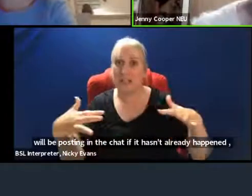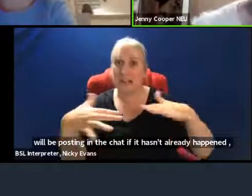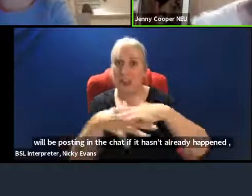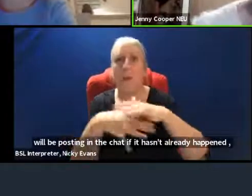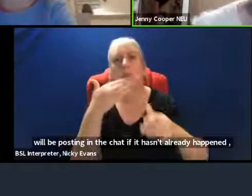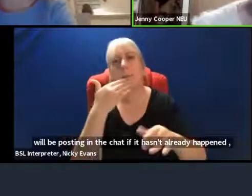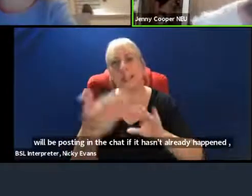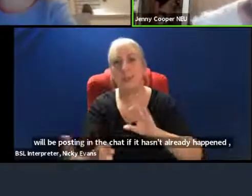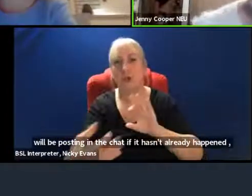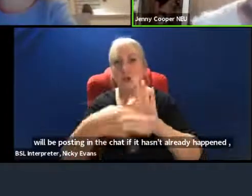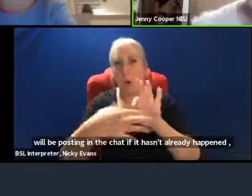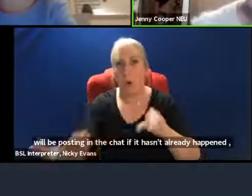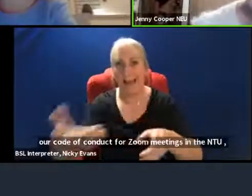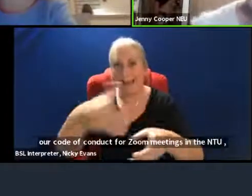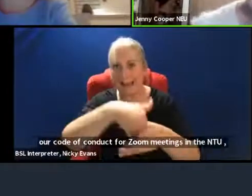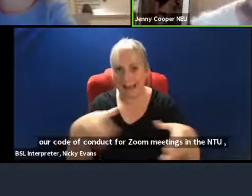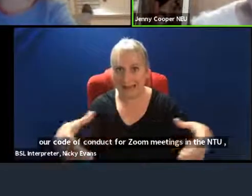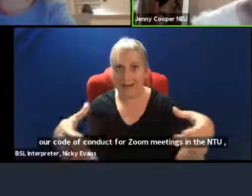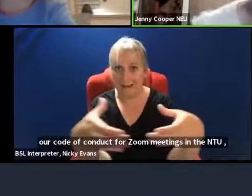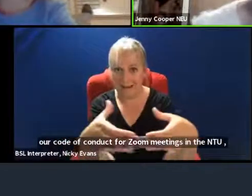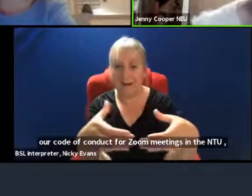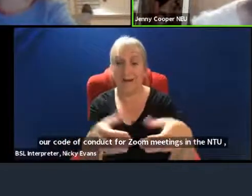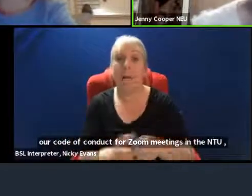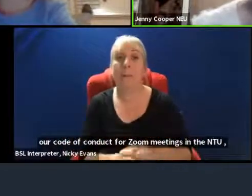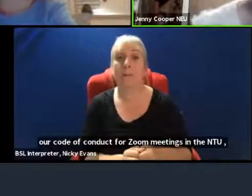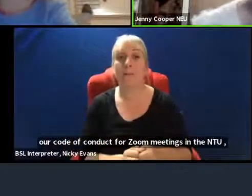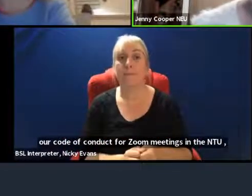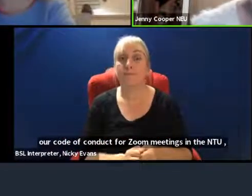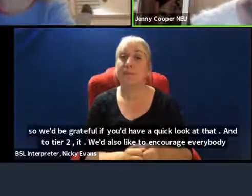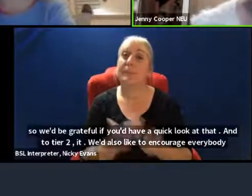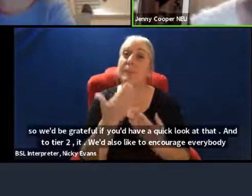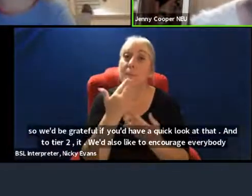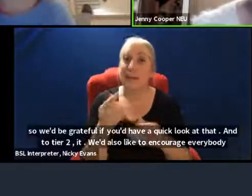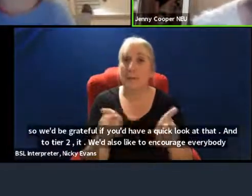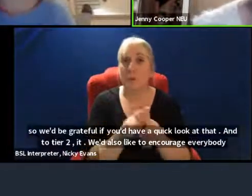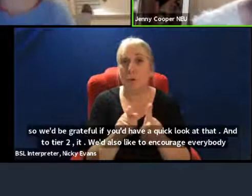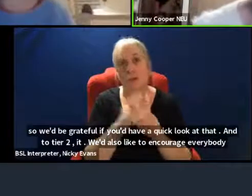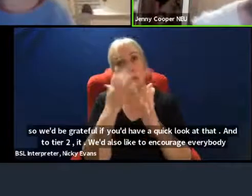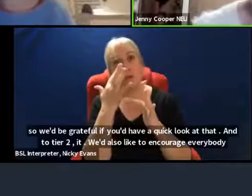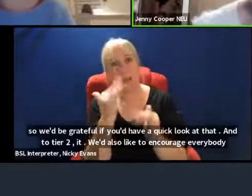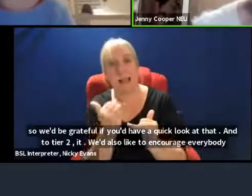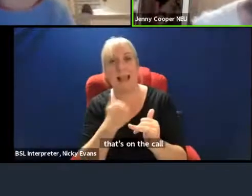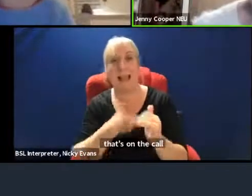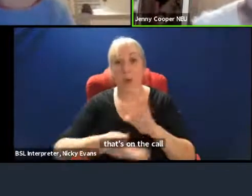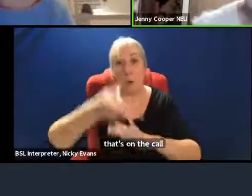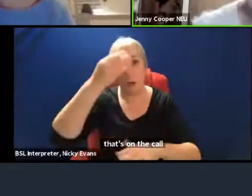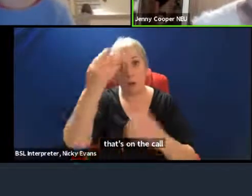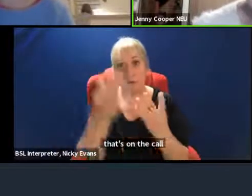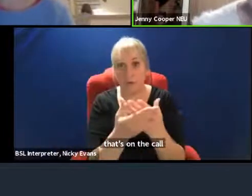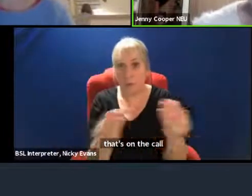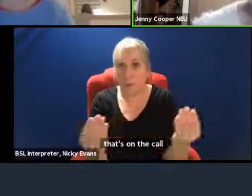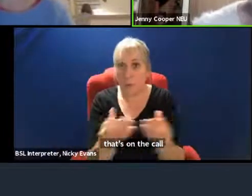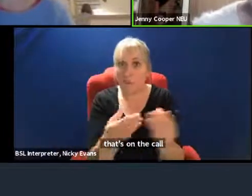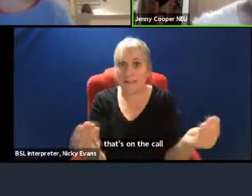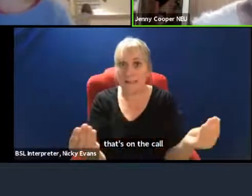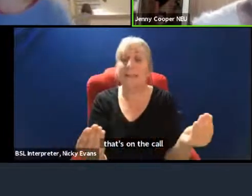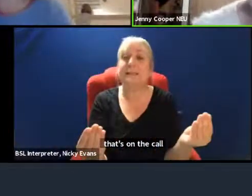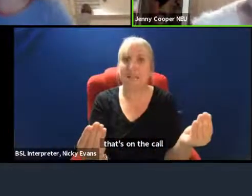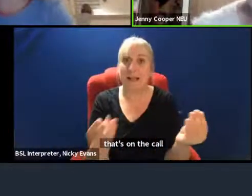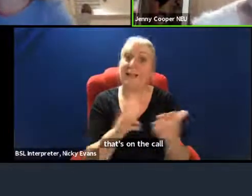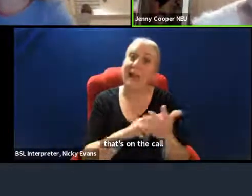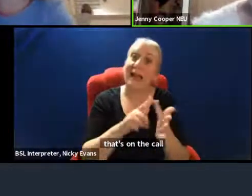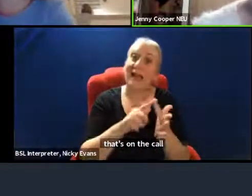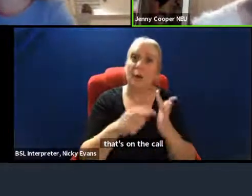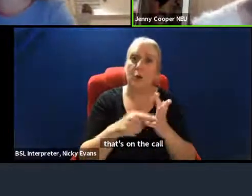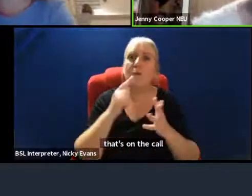as well. And also to look through the learning resources that have been provided by the NEU and